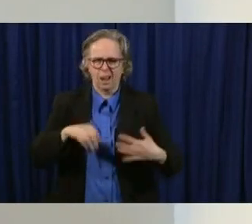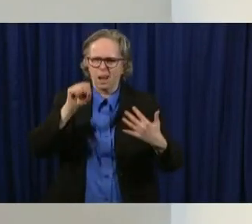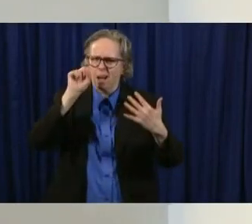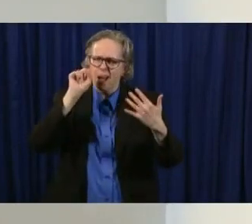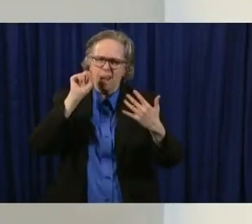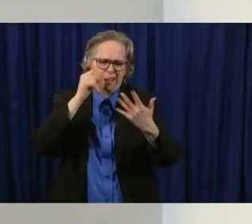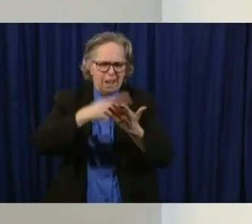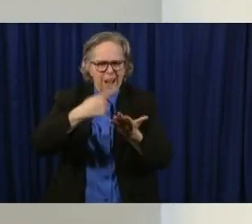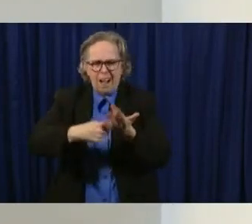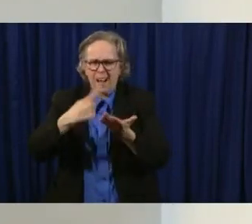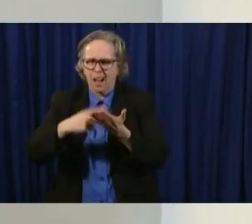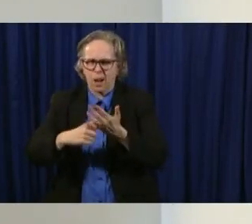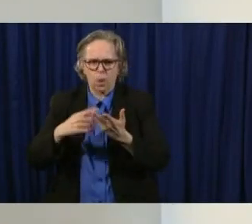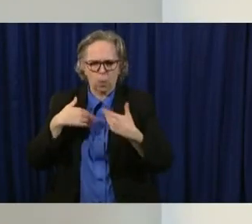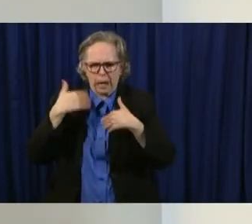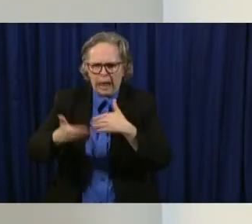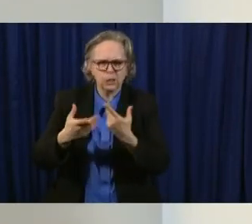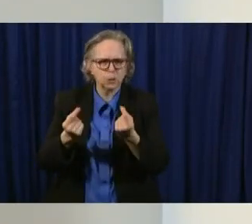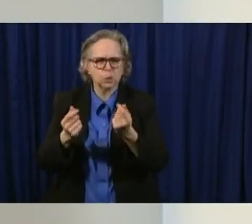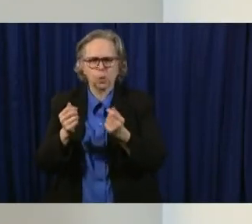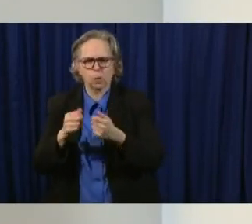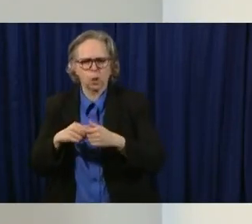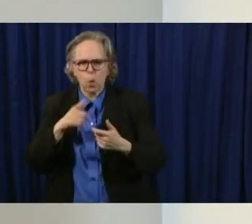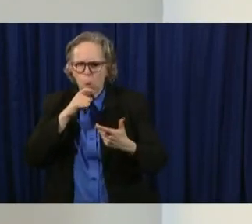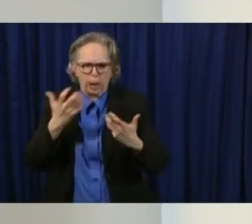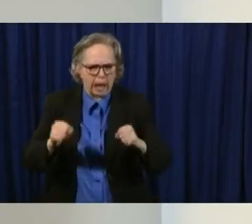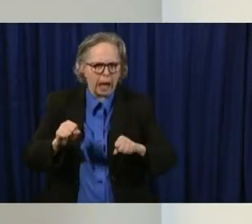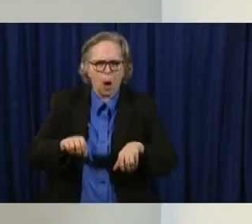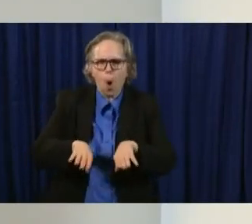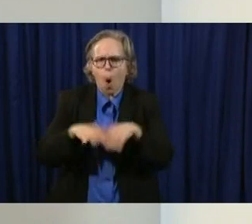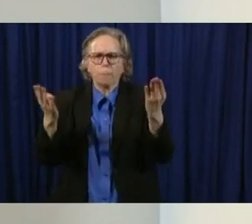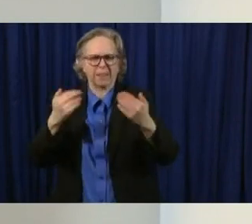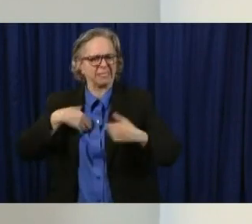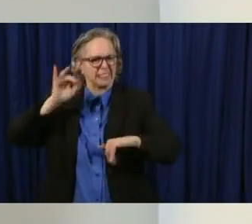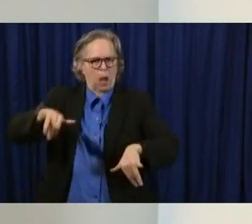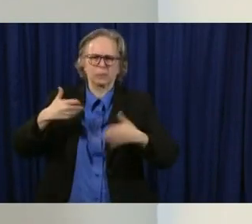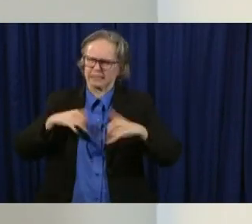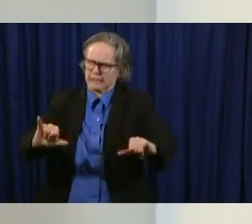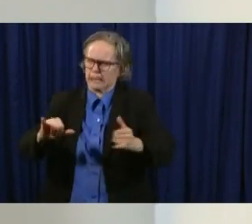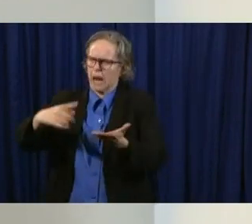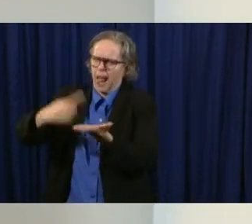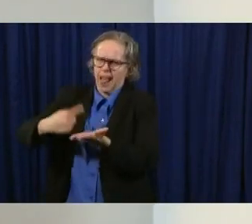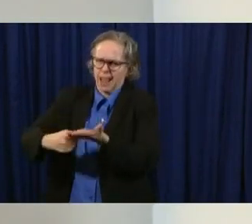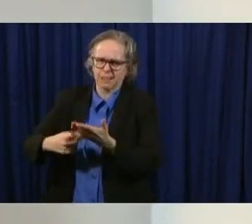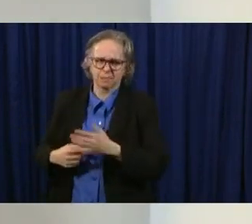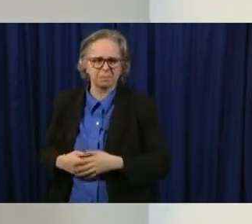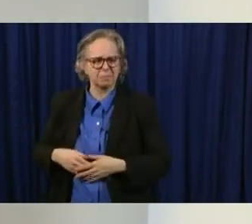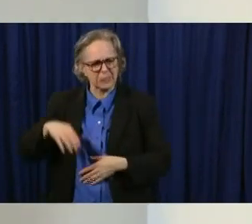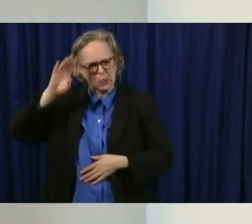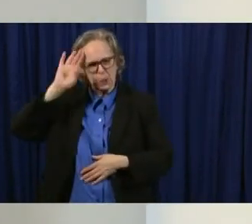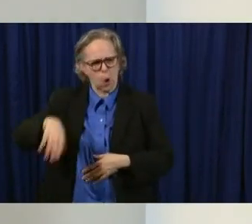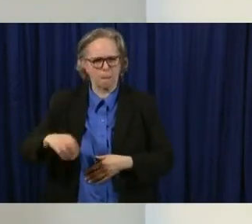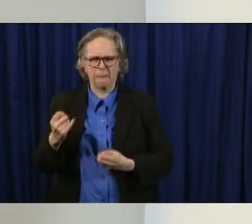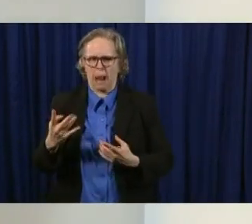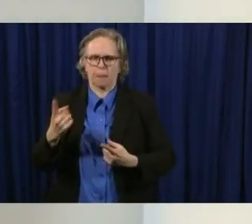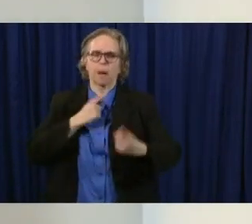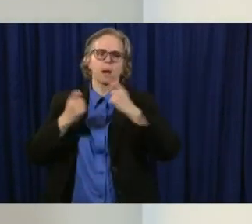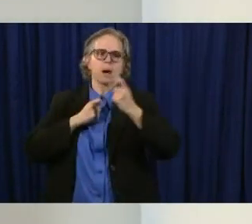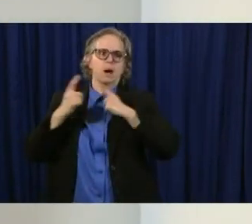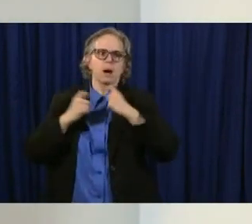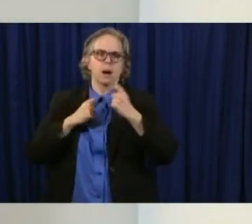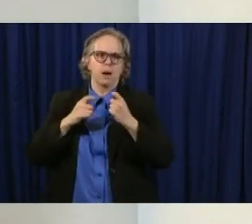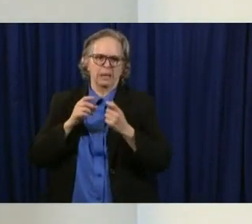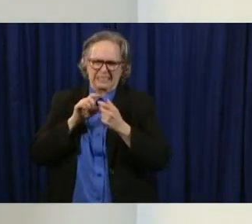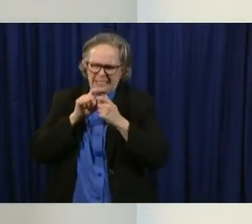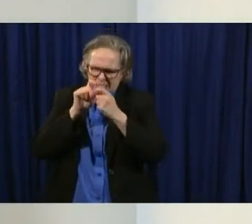out what the, the best way is to think about them. Uh, I, I know that there'll be a lot of questions about the specifics and, and we're going to answer all